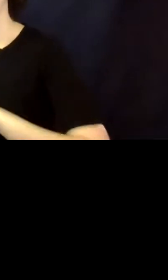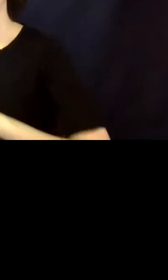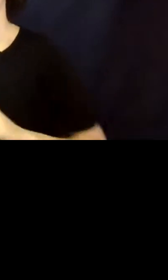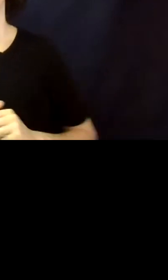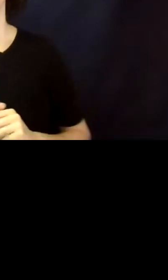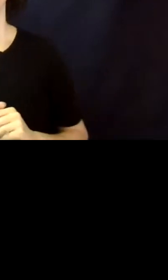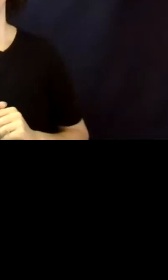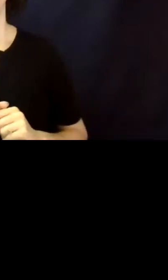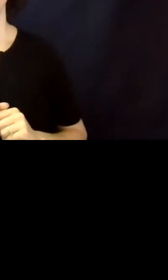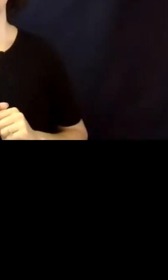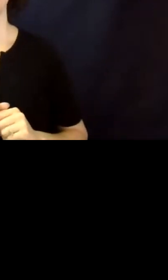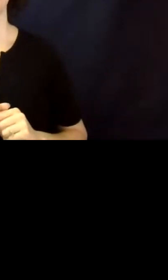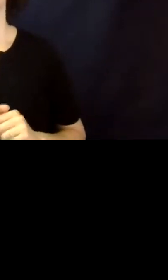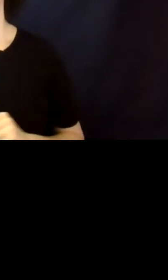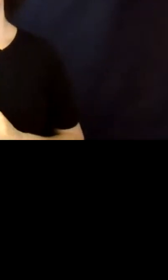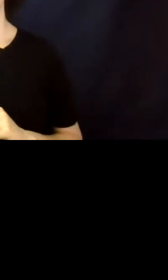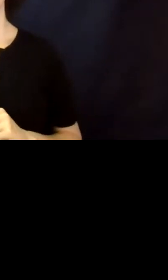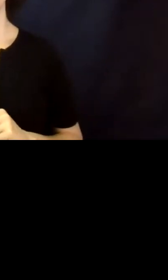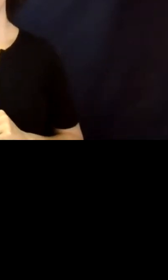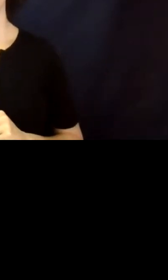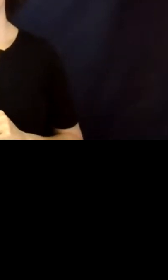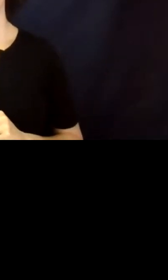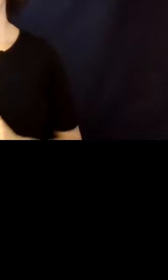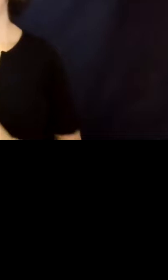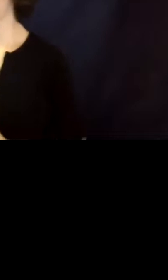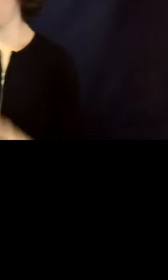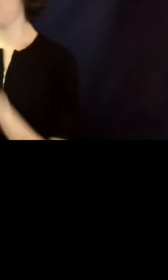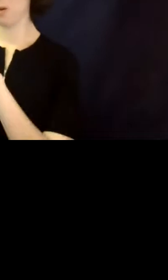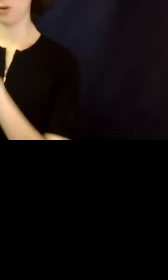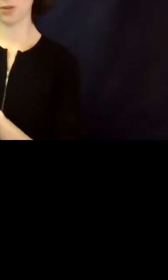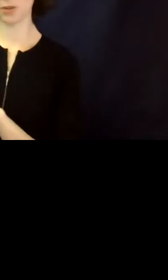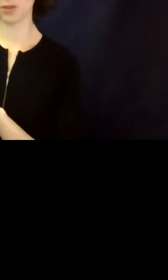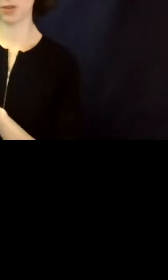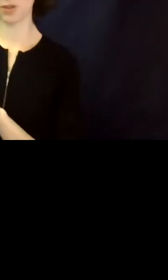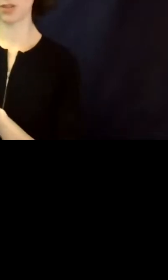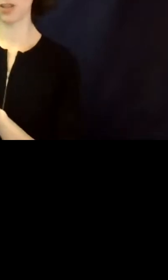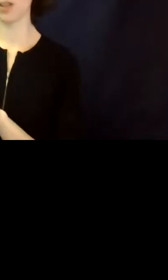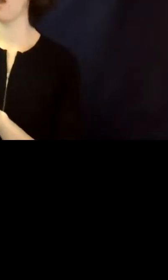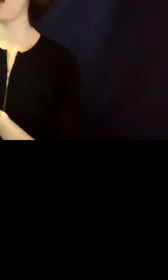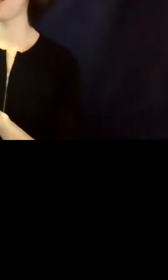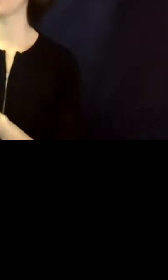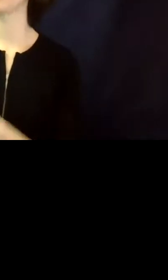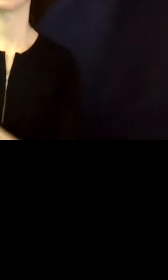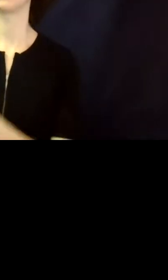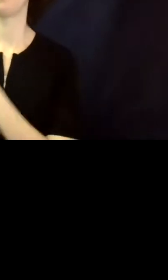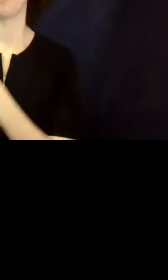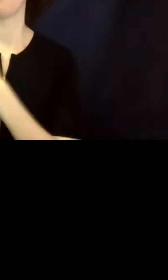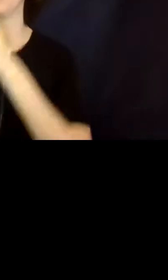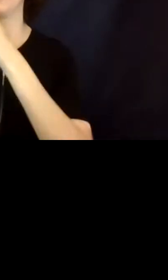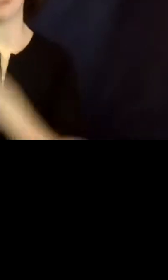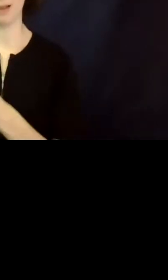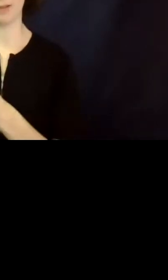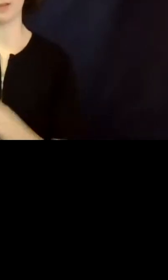make. Um, but the individual is, is in charge of, of making those decisions. So